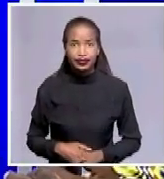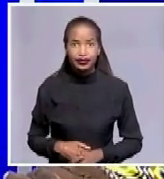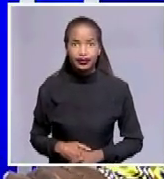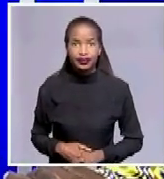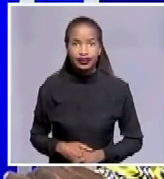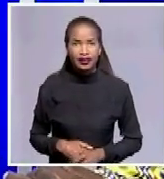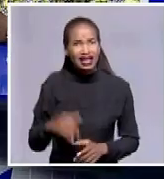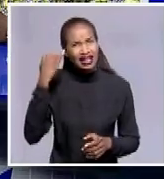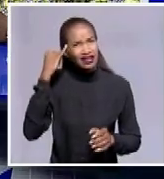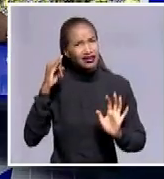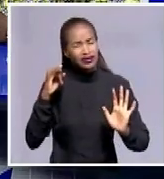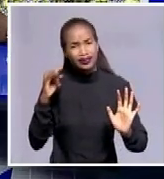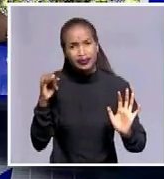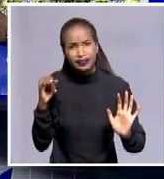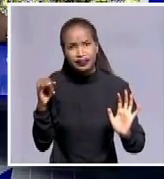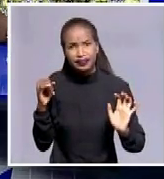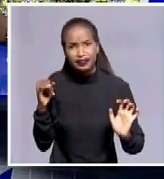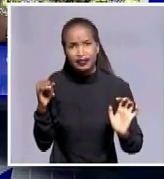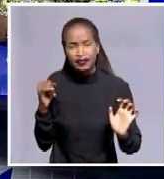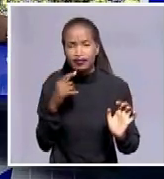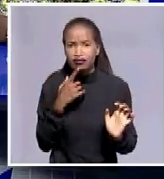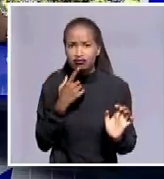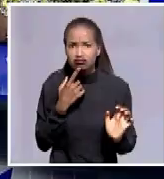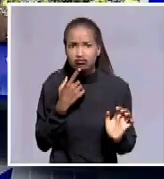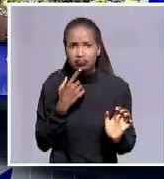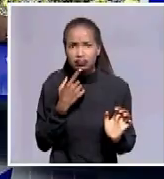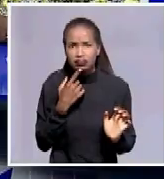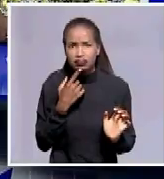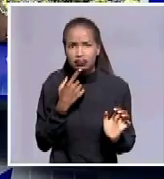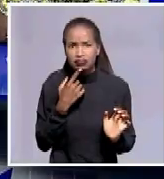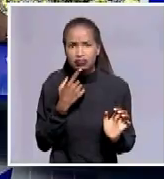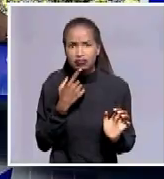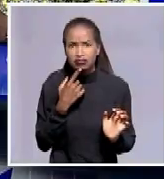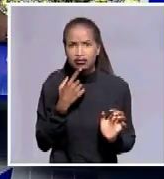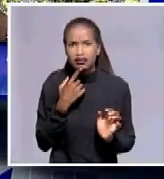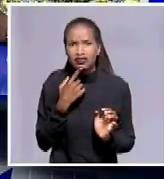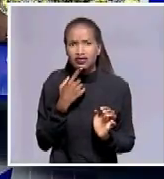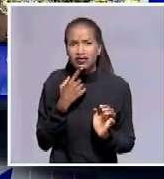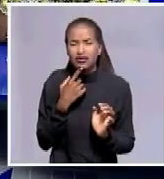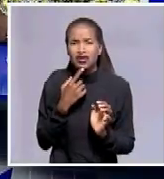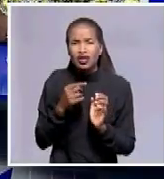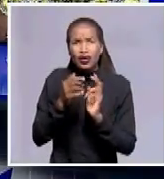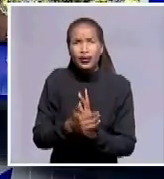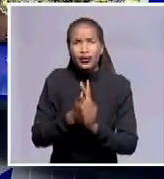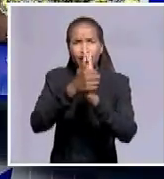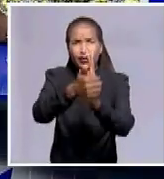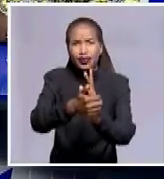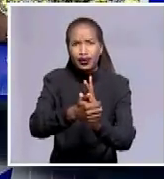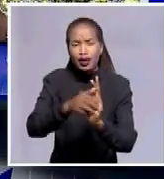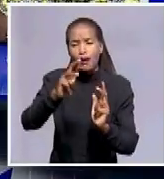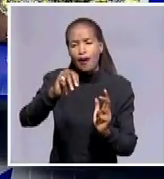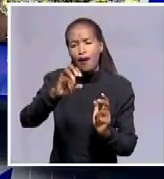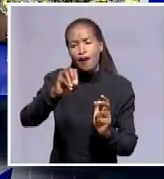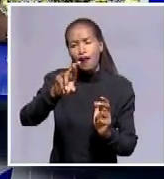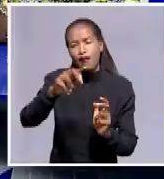In your view, what did you think about Morgan Tsangirai, especially in the view of the fact